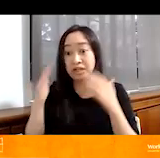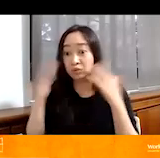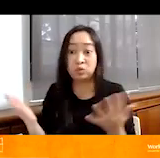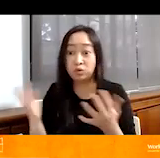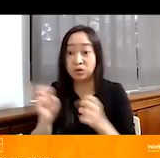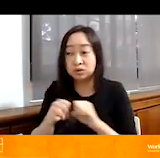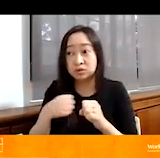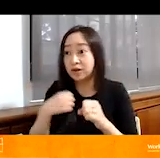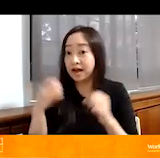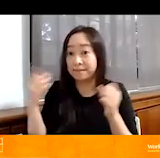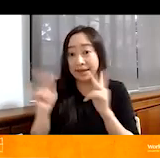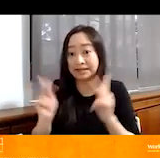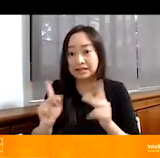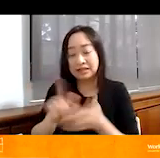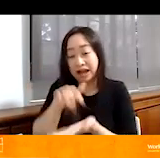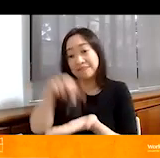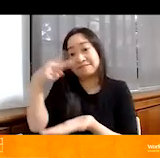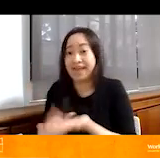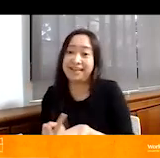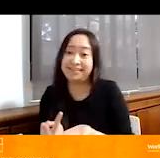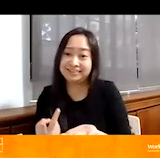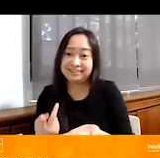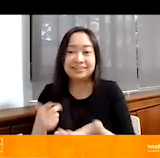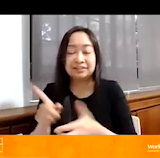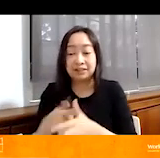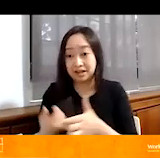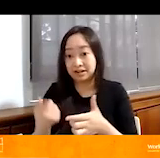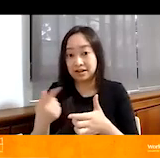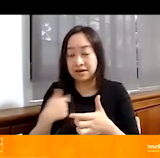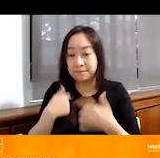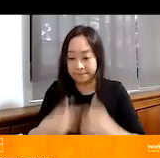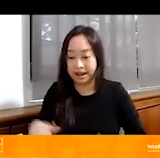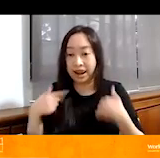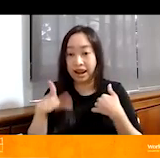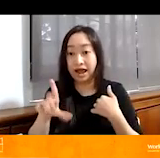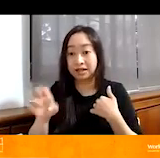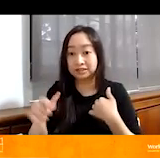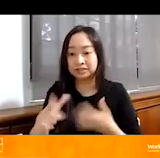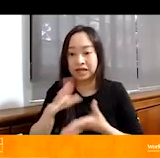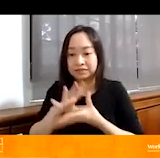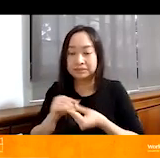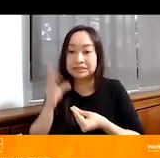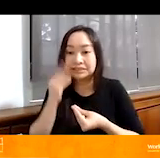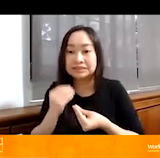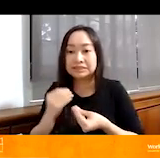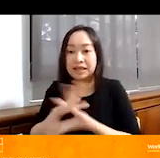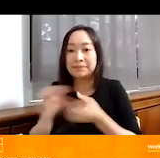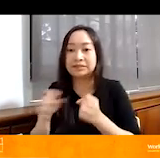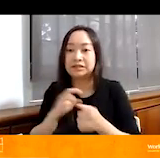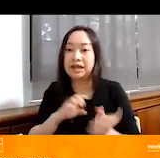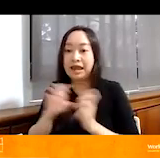panicked and I fell on the floor. And as a result, her lungs experienced some damage and she ended up in the hospital.